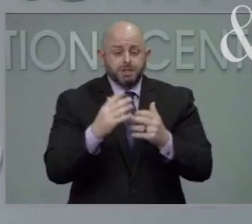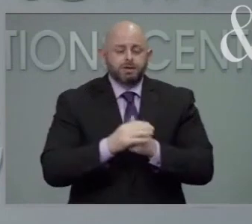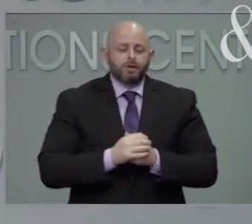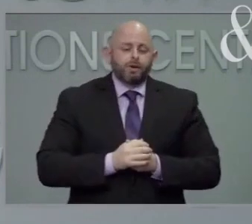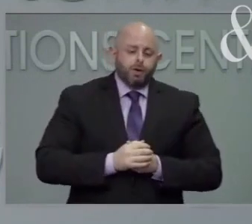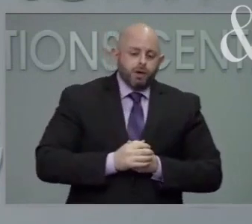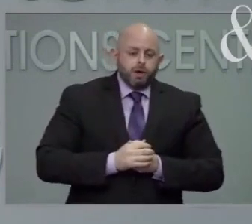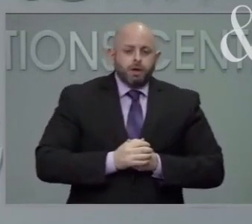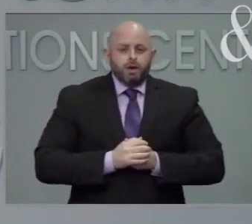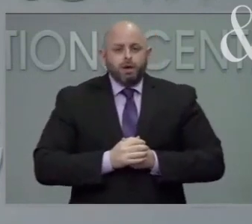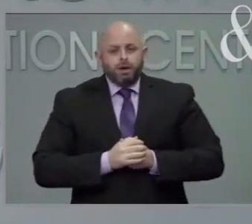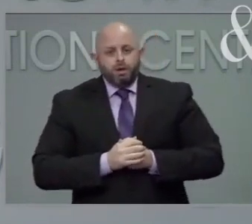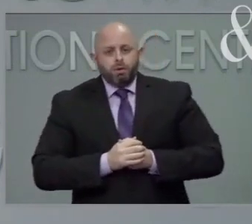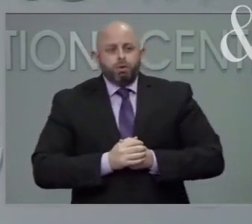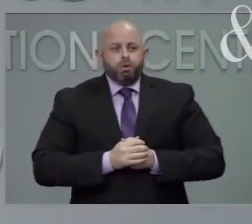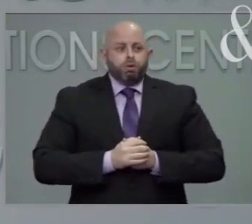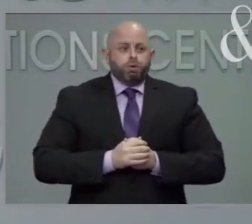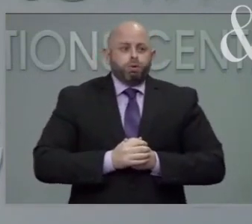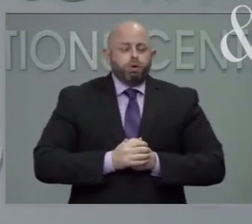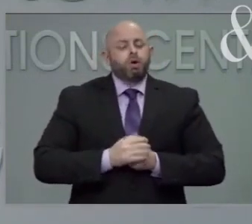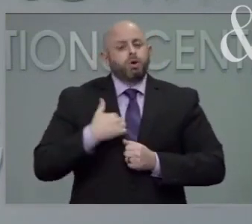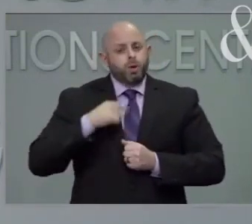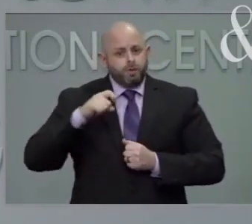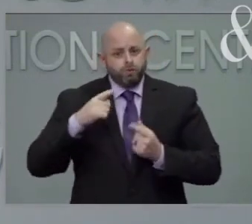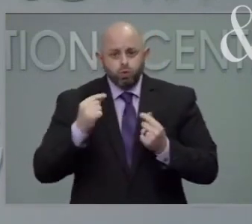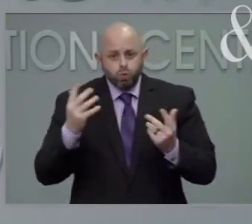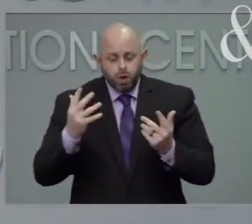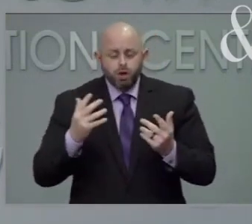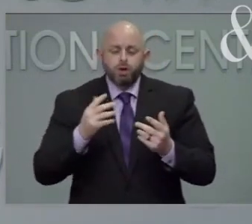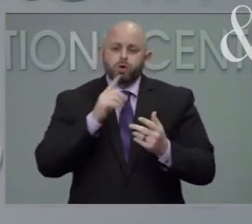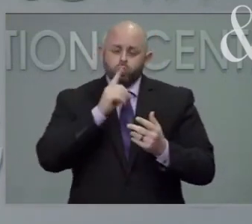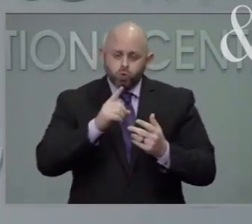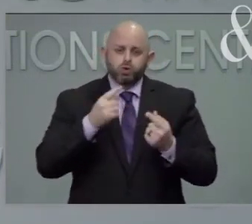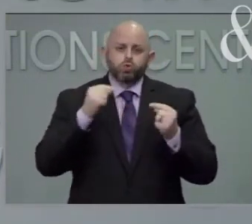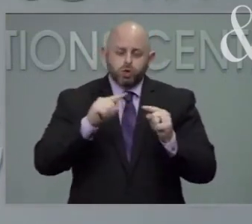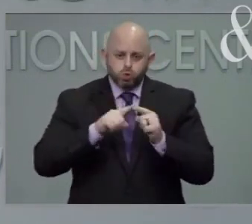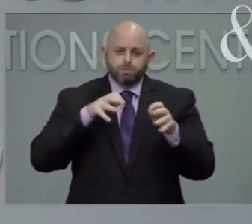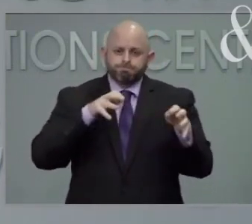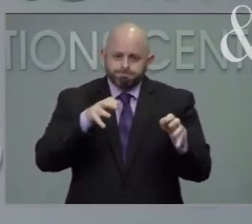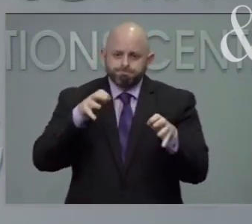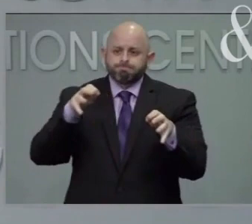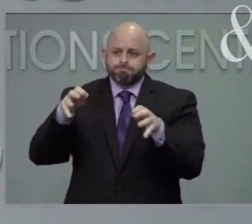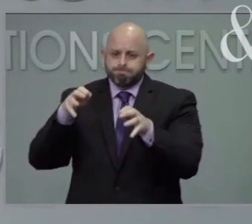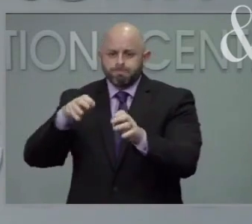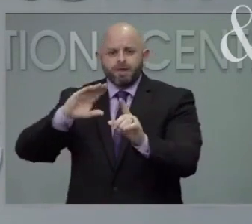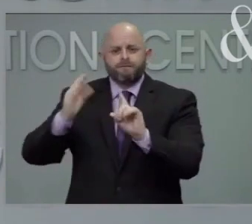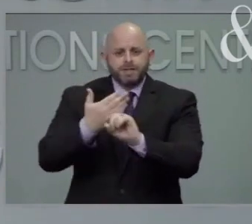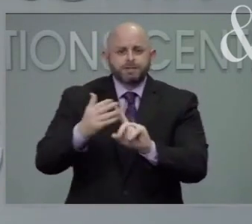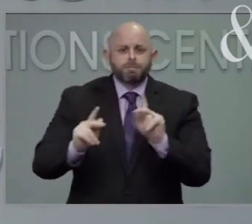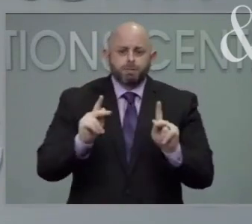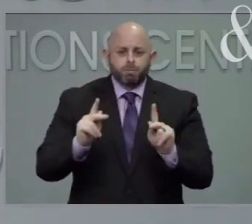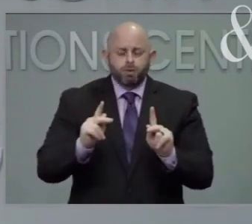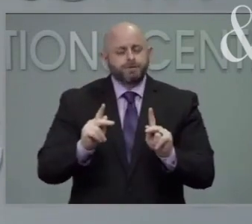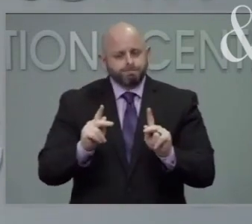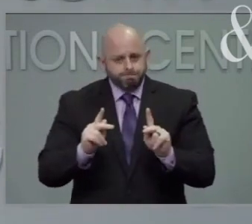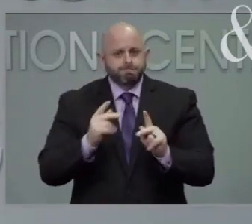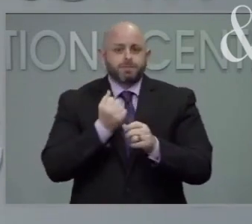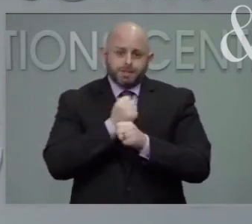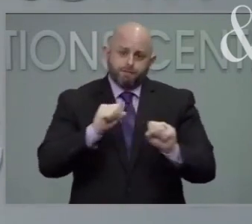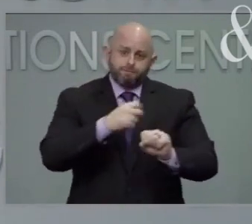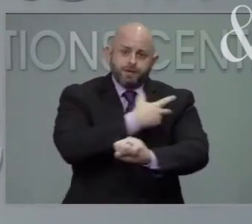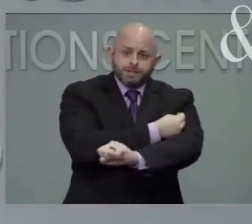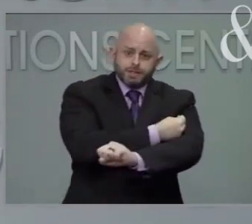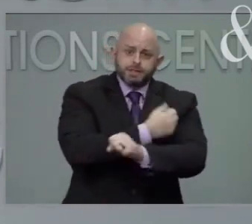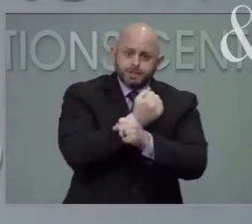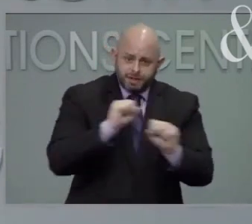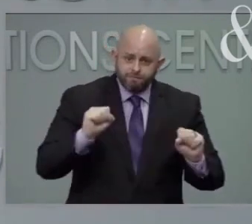at some point in this process really work toward convincing people that this vaccine is safe and